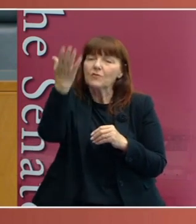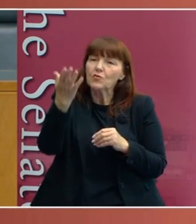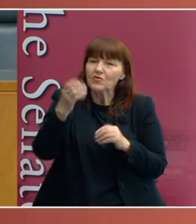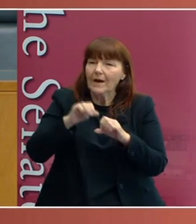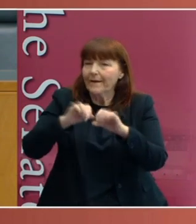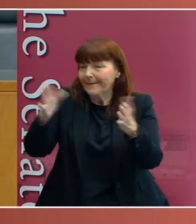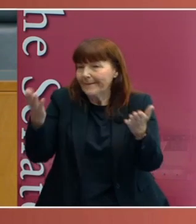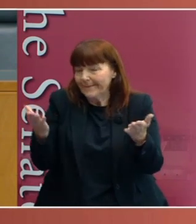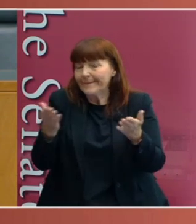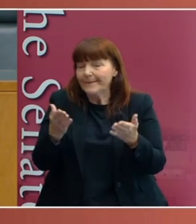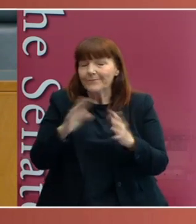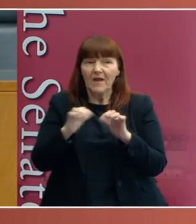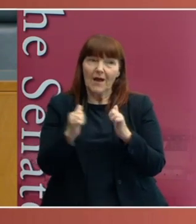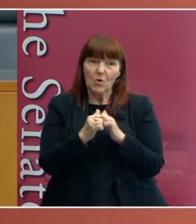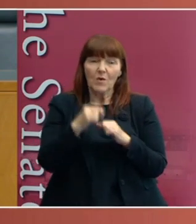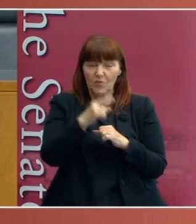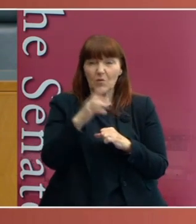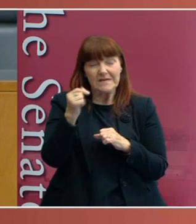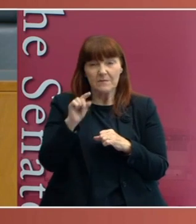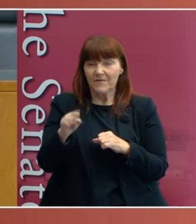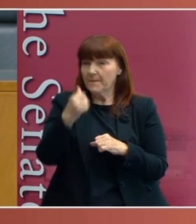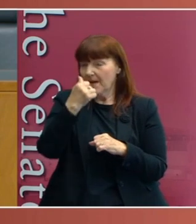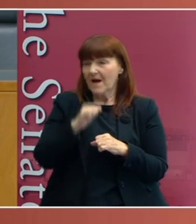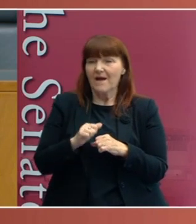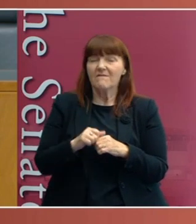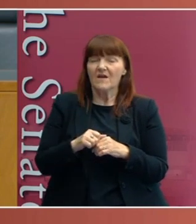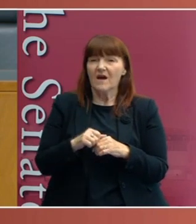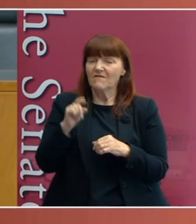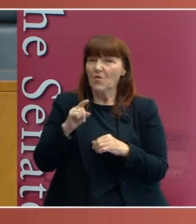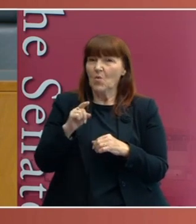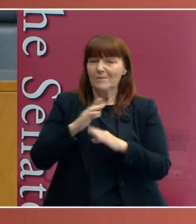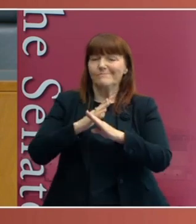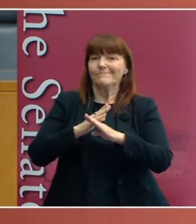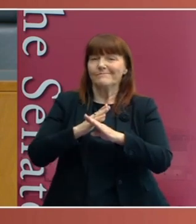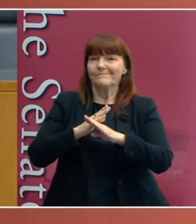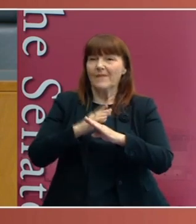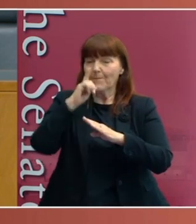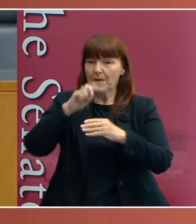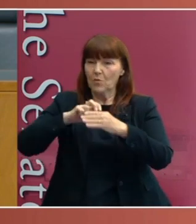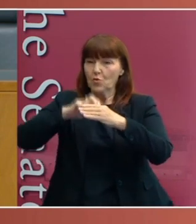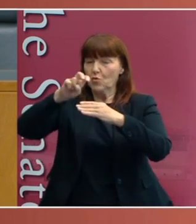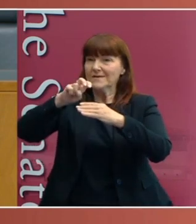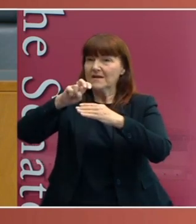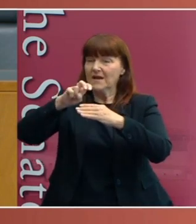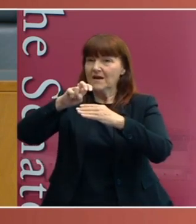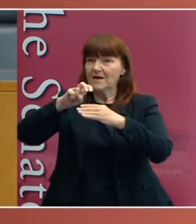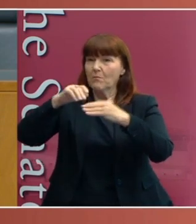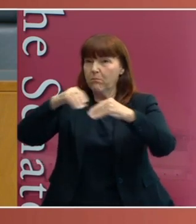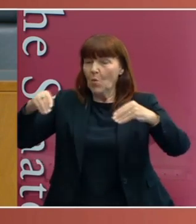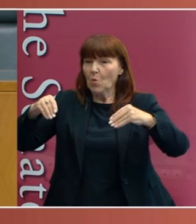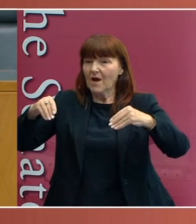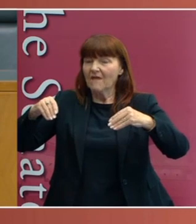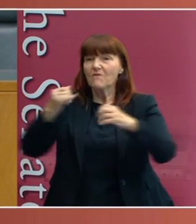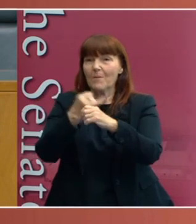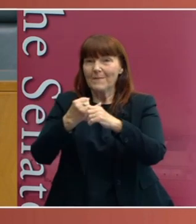I agree with you. I think some of the behaviour in terms of stopping people crossing borders for medical reasons was